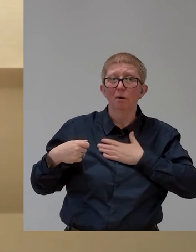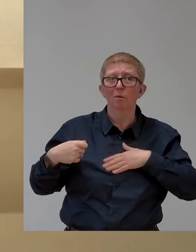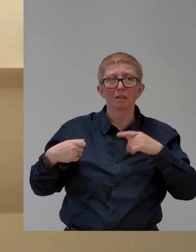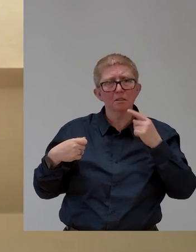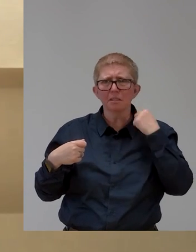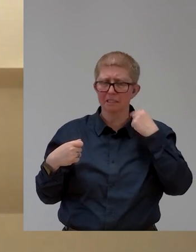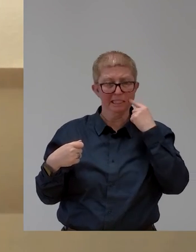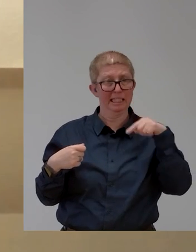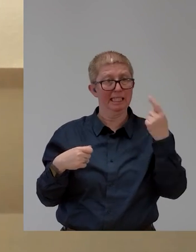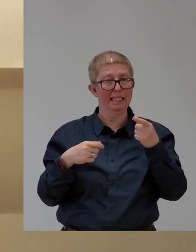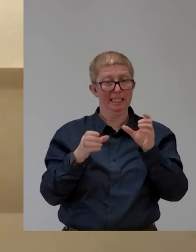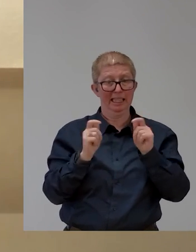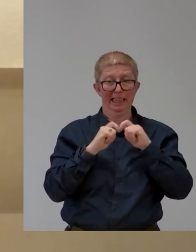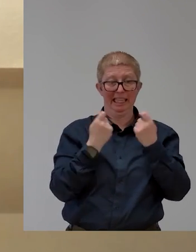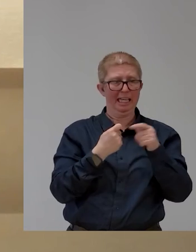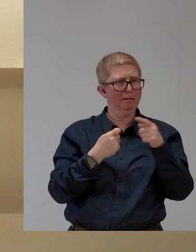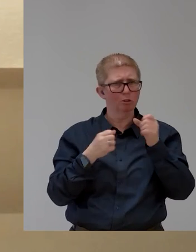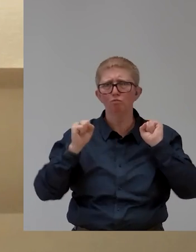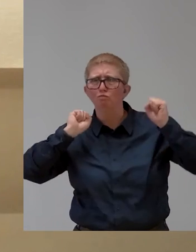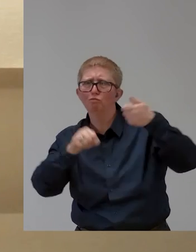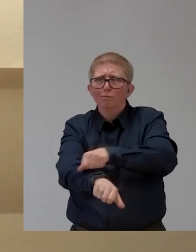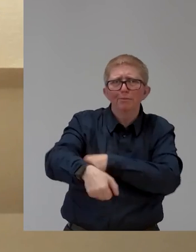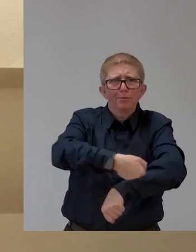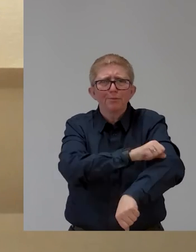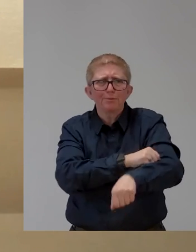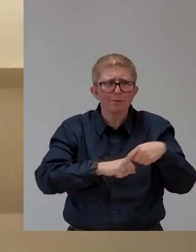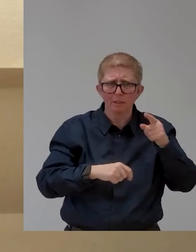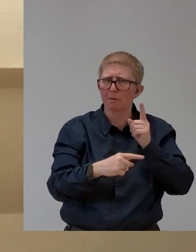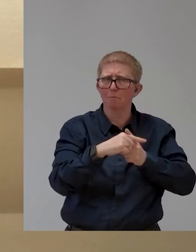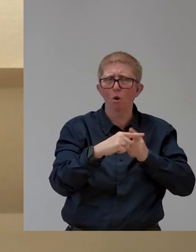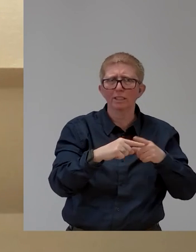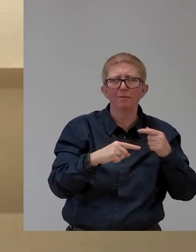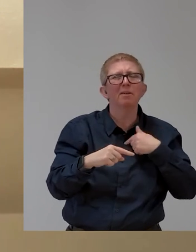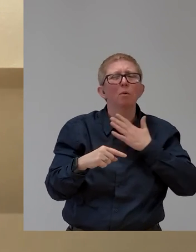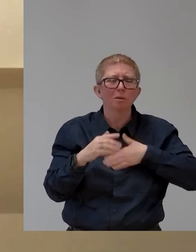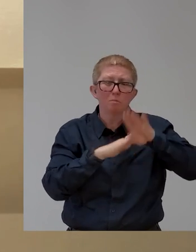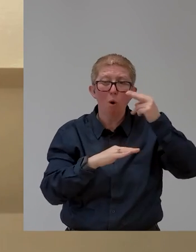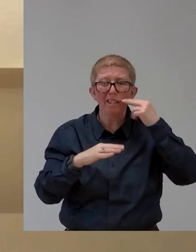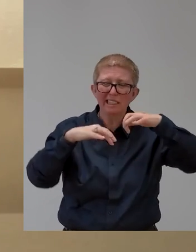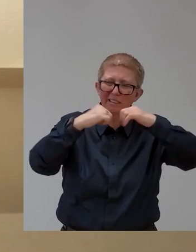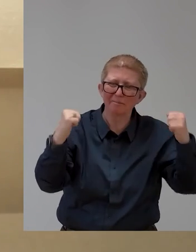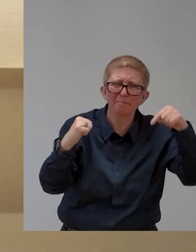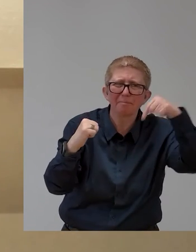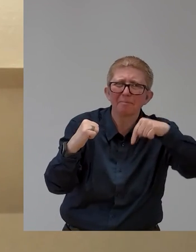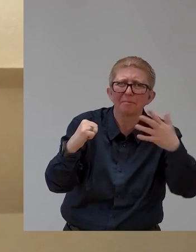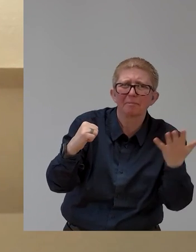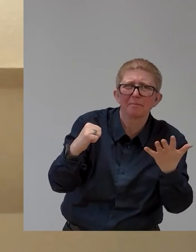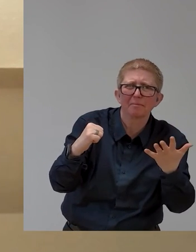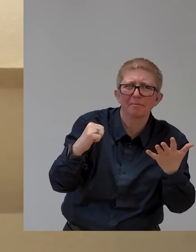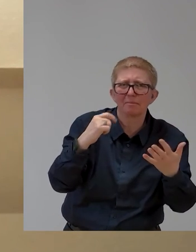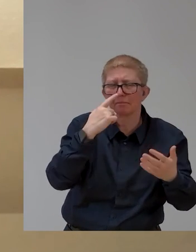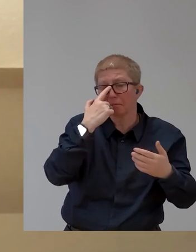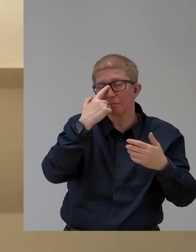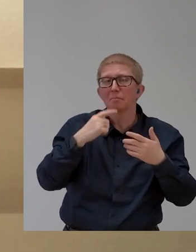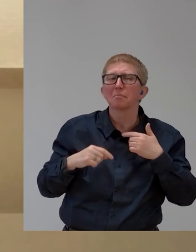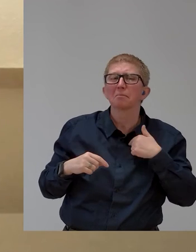And I think that is very positive. And I also want to point to, let's say, the hybrid financing that they have been using so far,